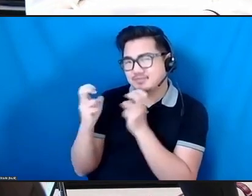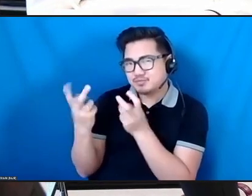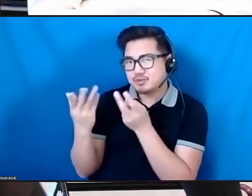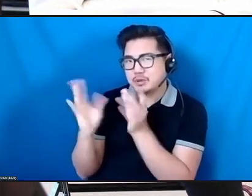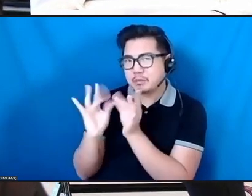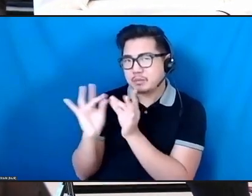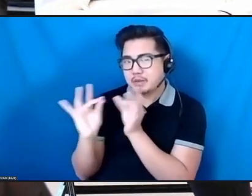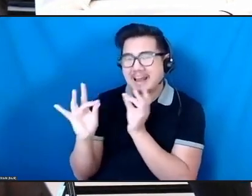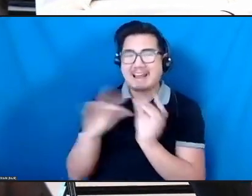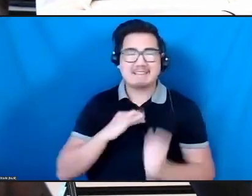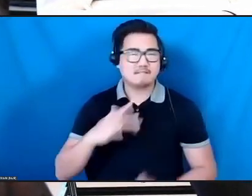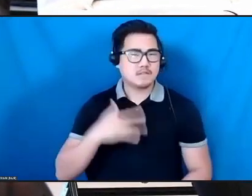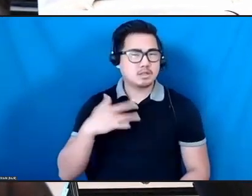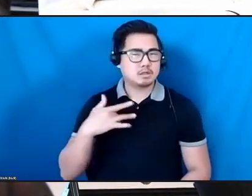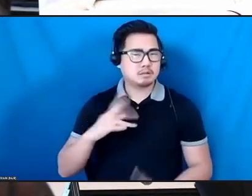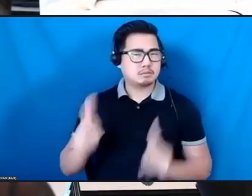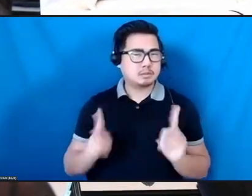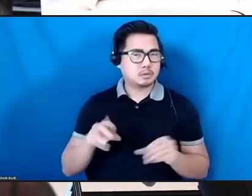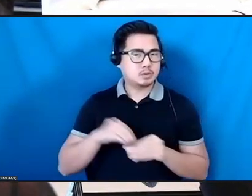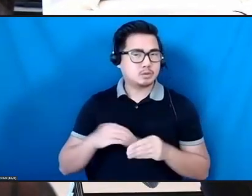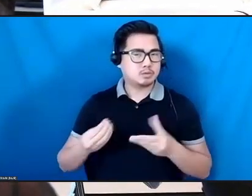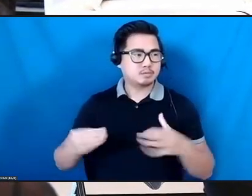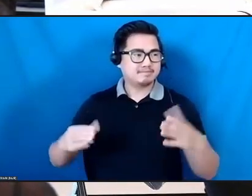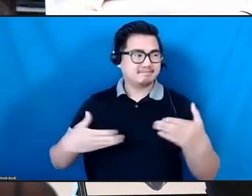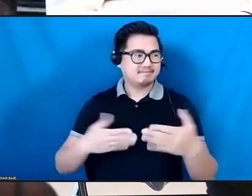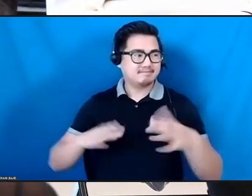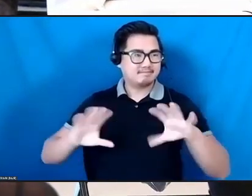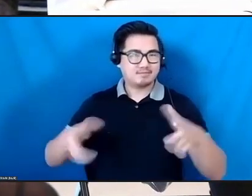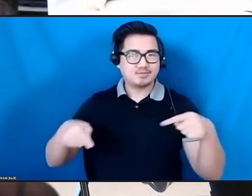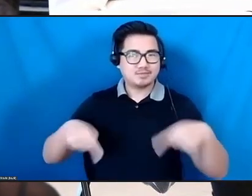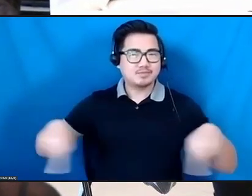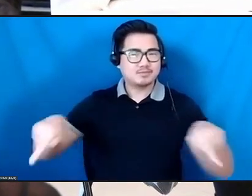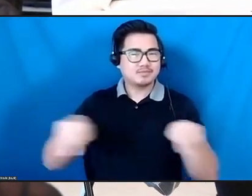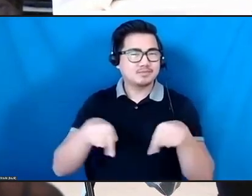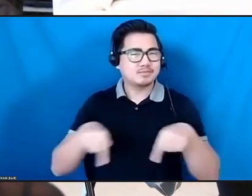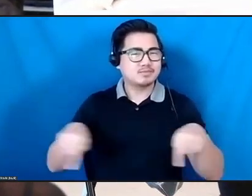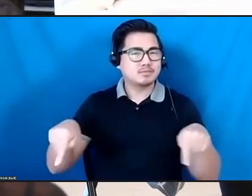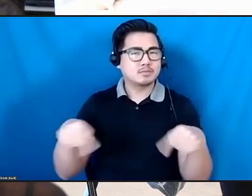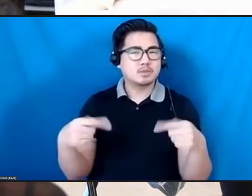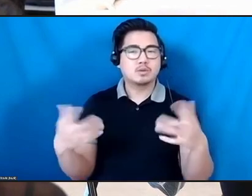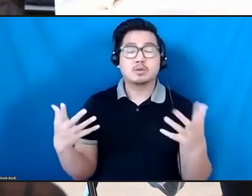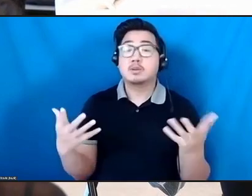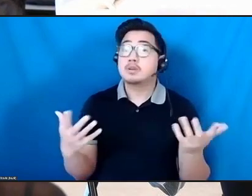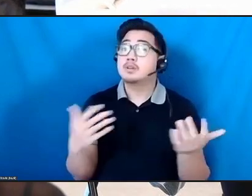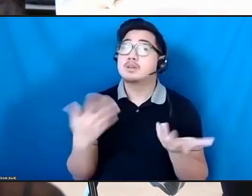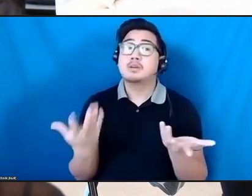room has, which is more valuable than money, is imagination.